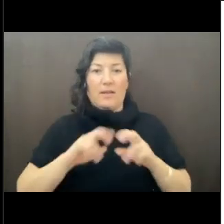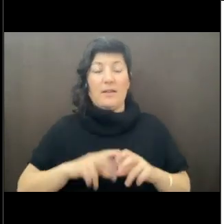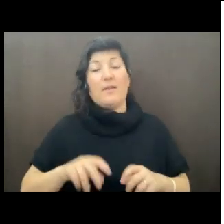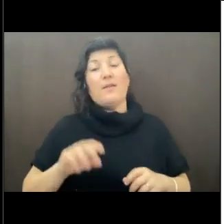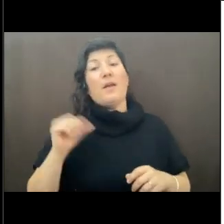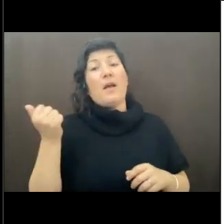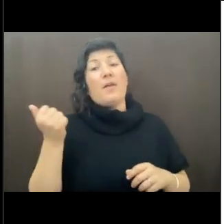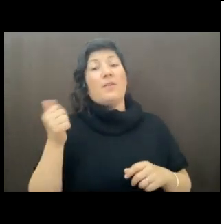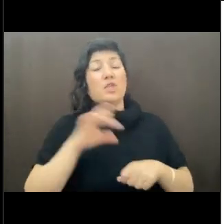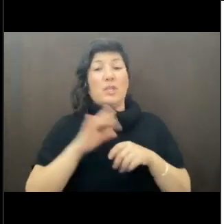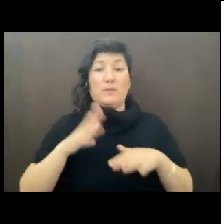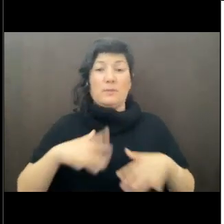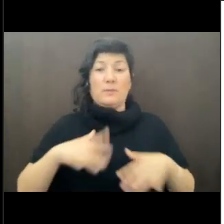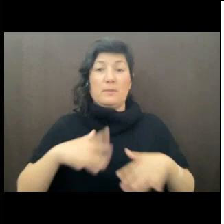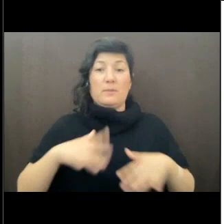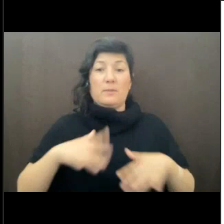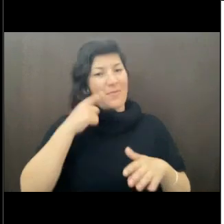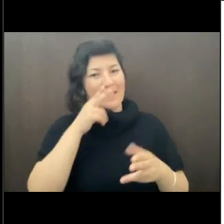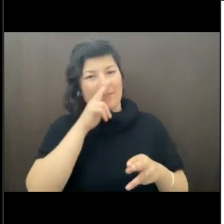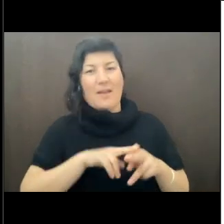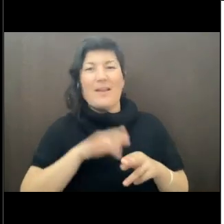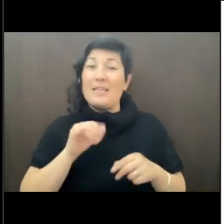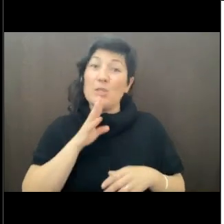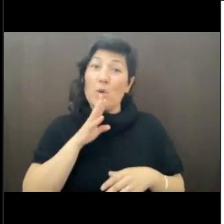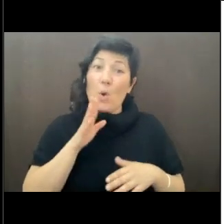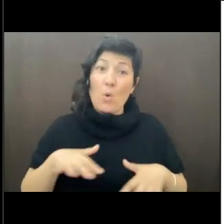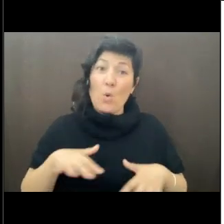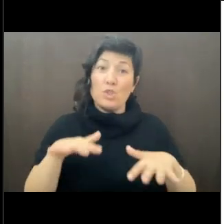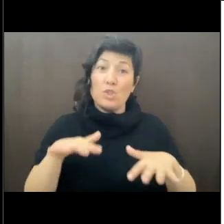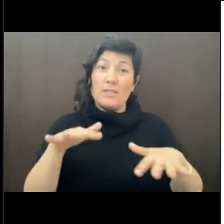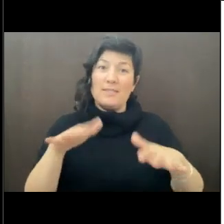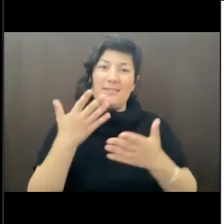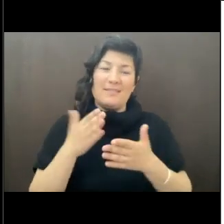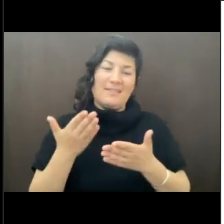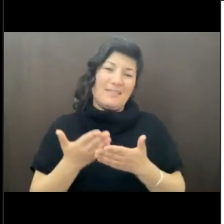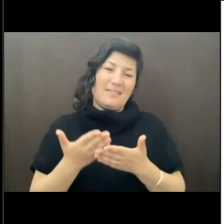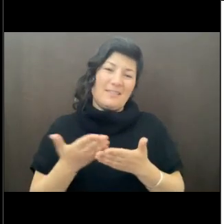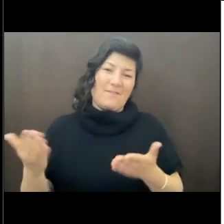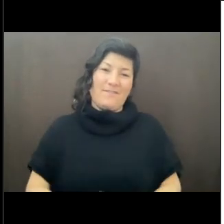the part I think is fun, that includes ocean stuff. So next slide.